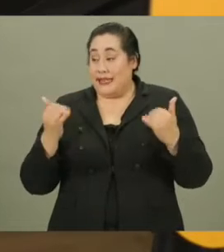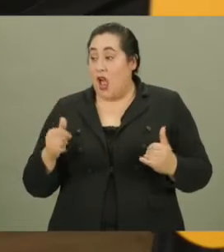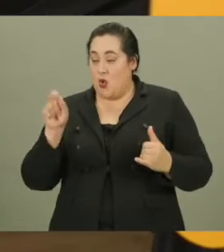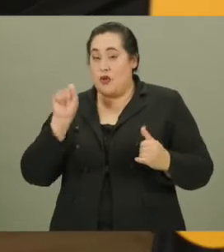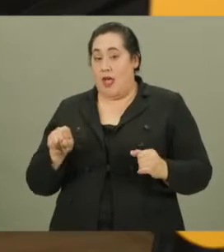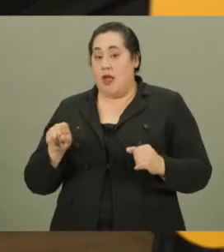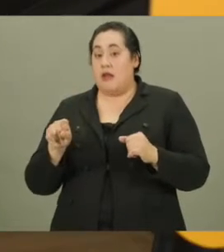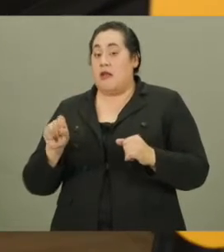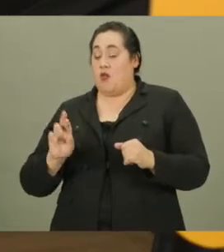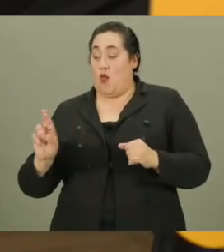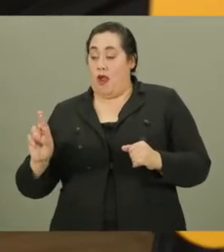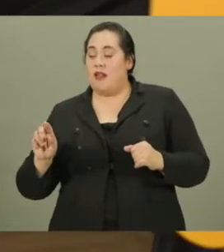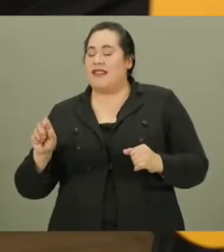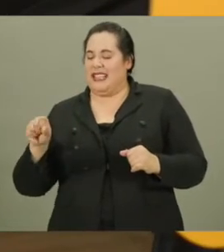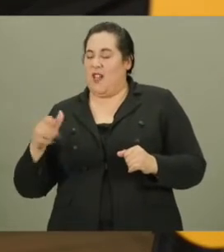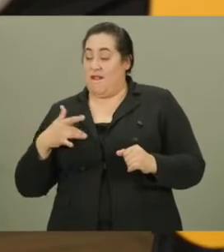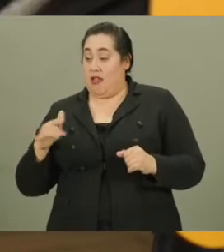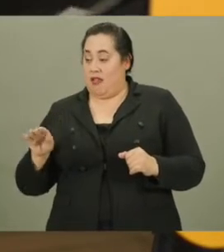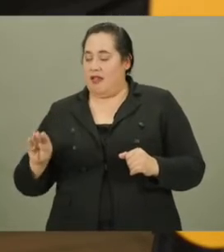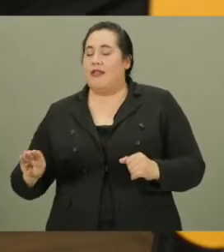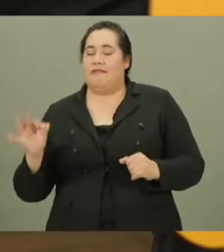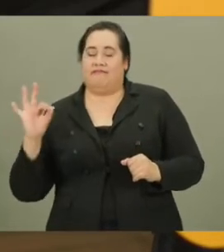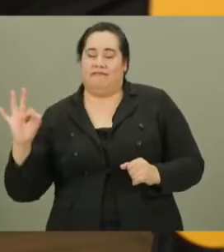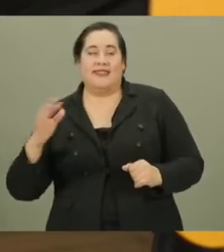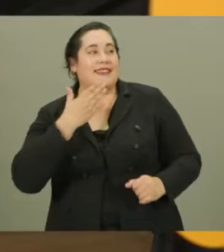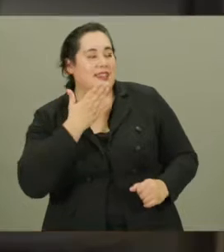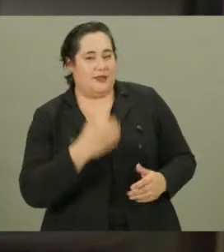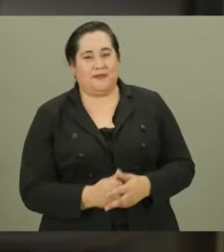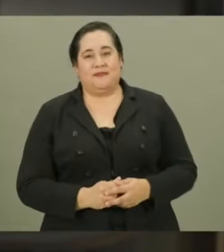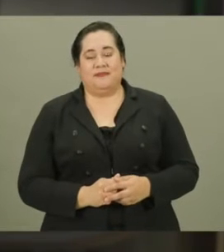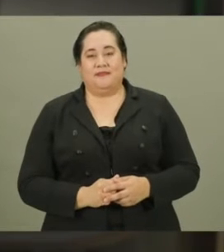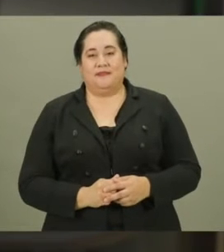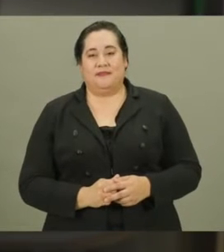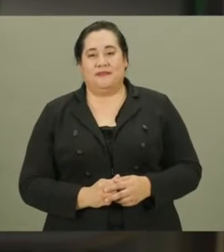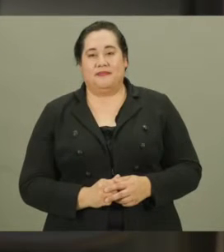Okay, now you can put the ballot to your right. Yes, just fill, fill along. There you go. Thank you.